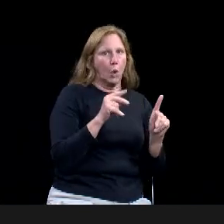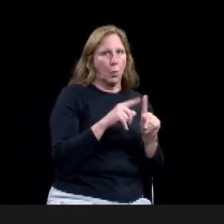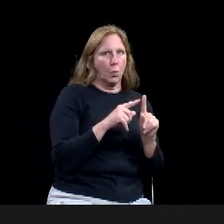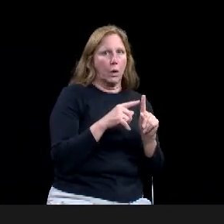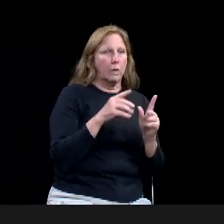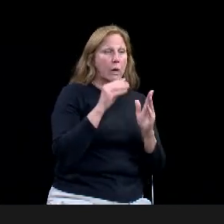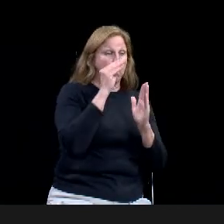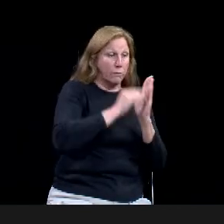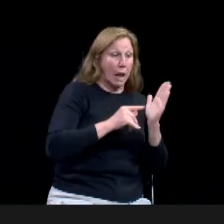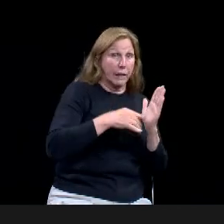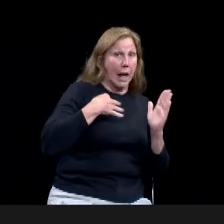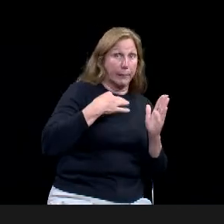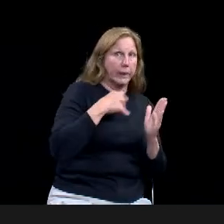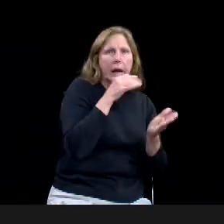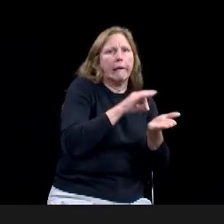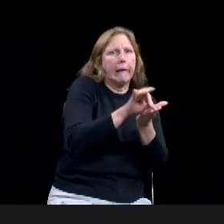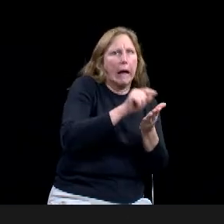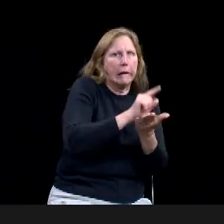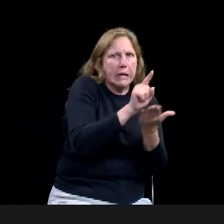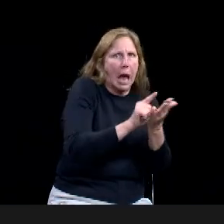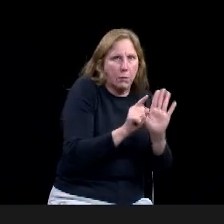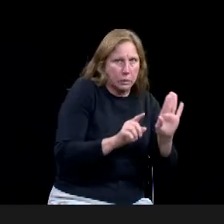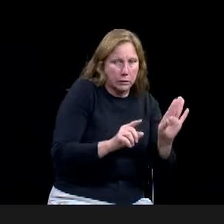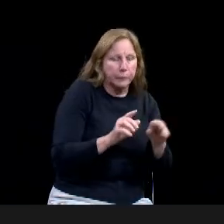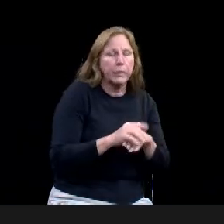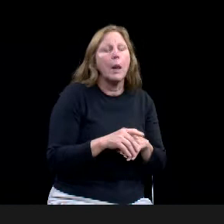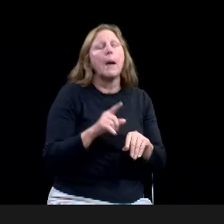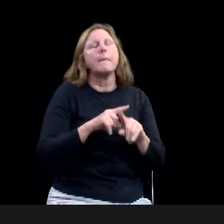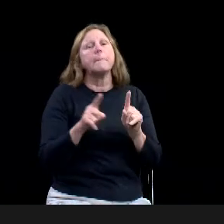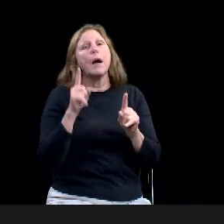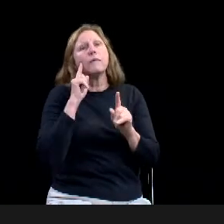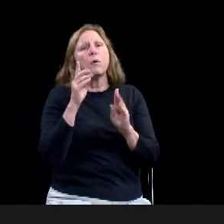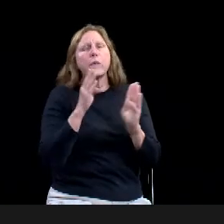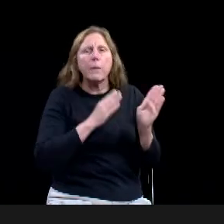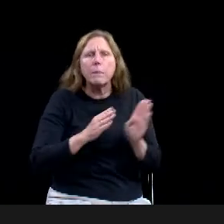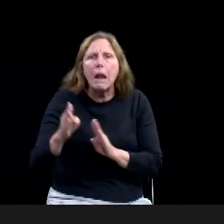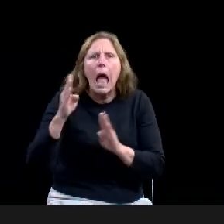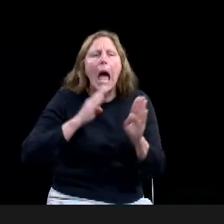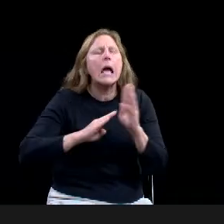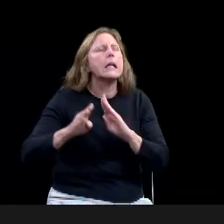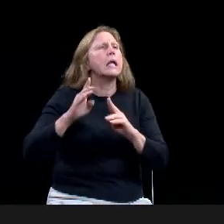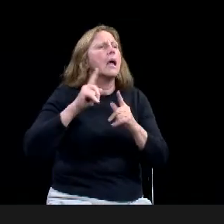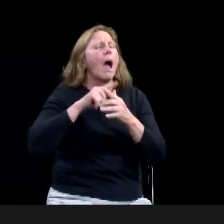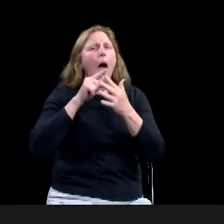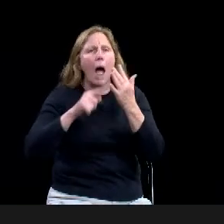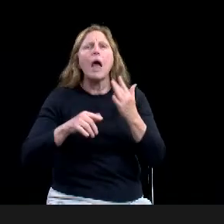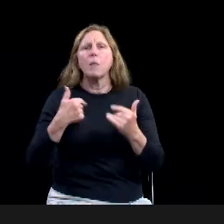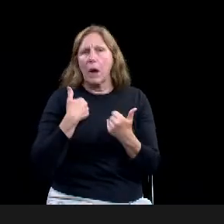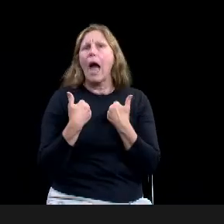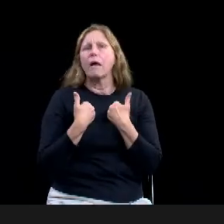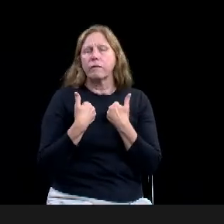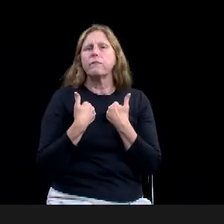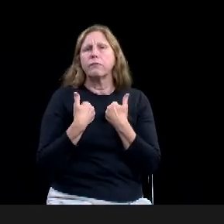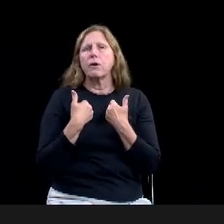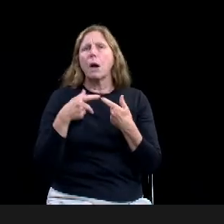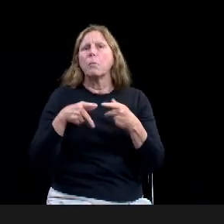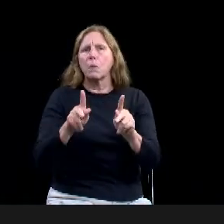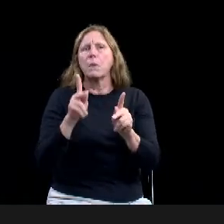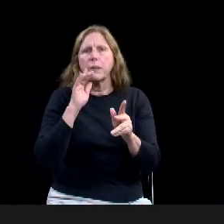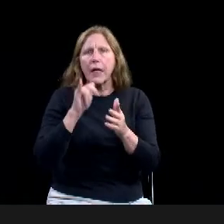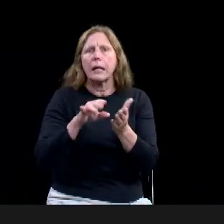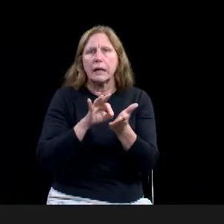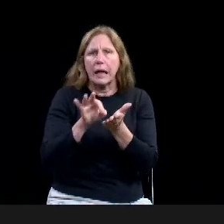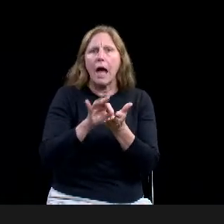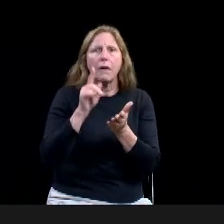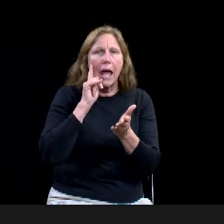have the allowance for volunteer hours to account to occur there. Um, now it would be as a